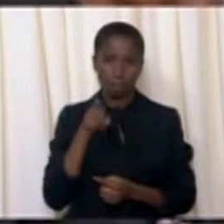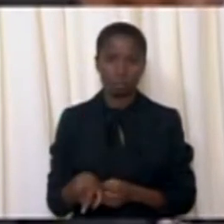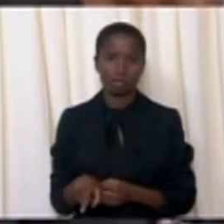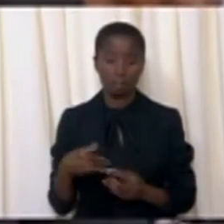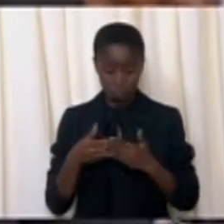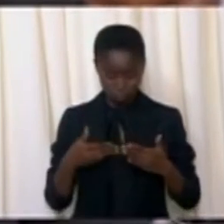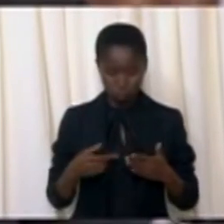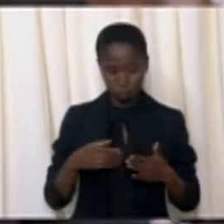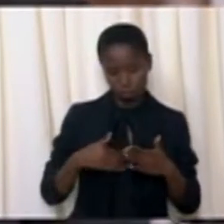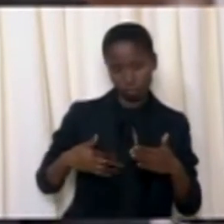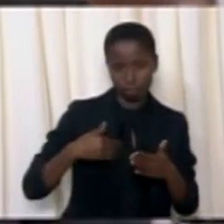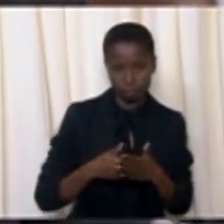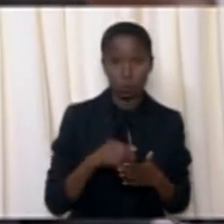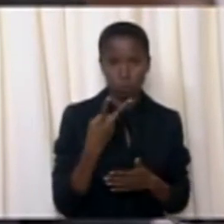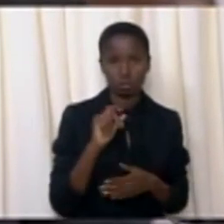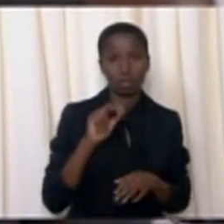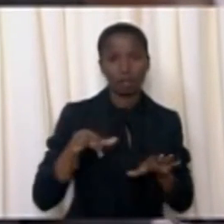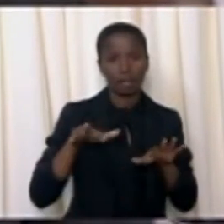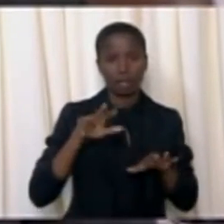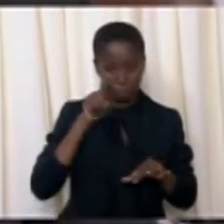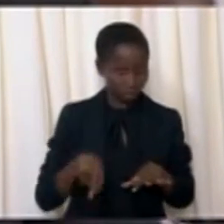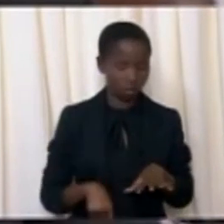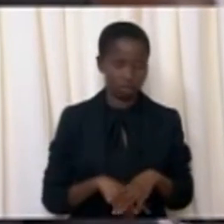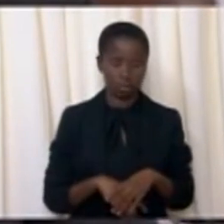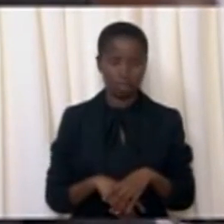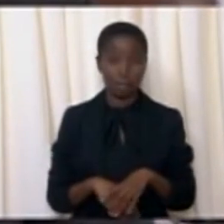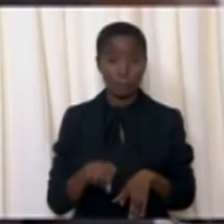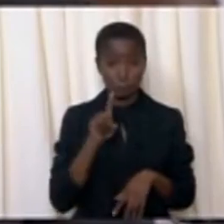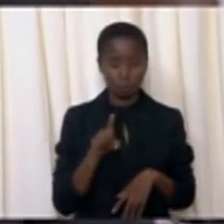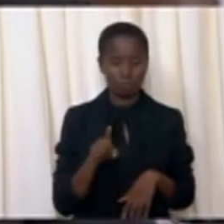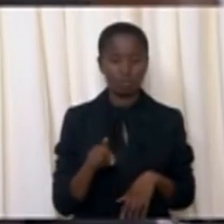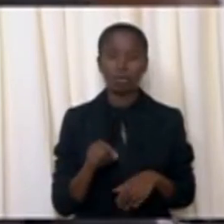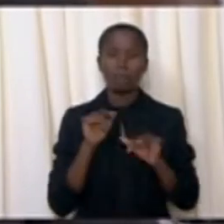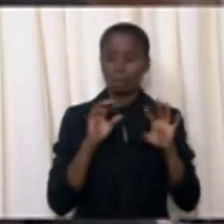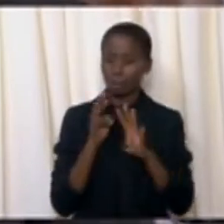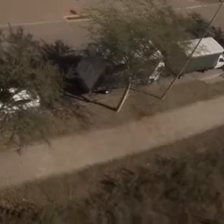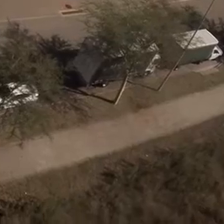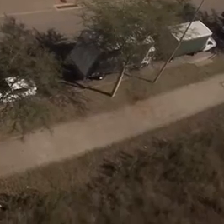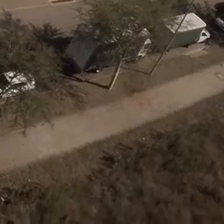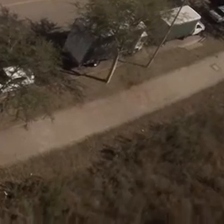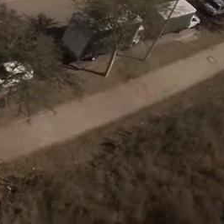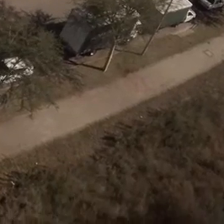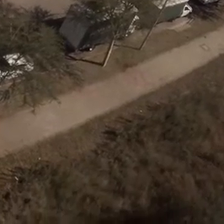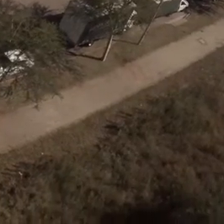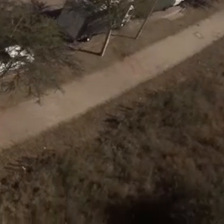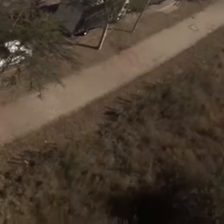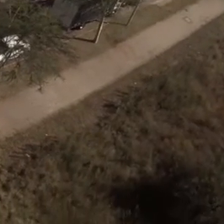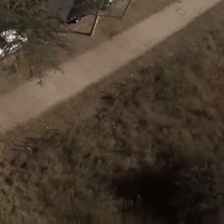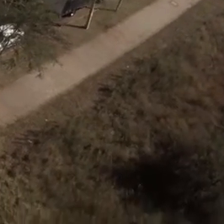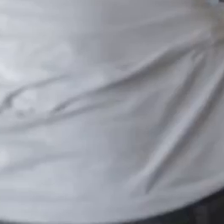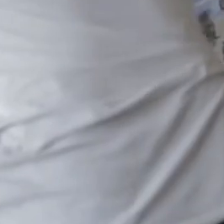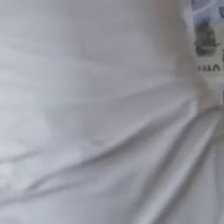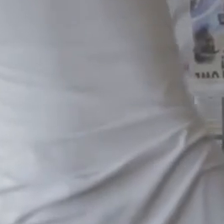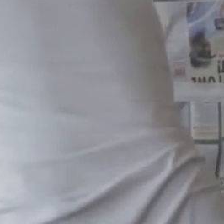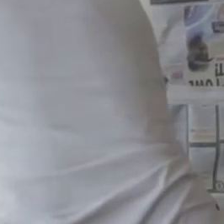end of our term in 2019. The number of township enterprises benefiting from public procurement